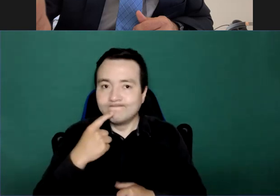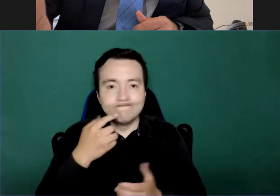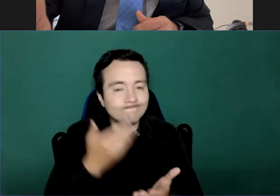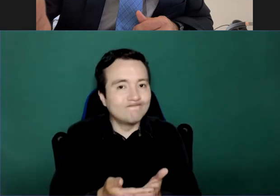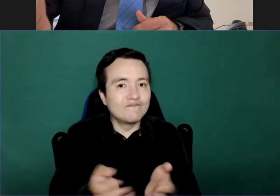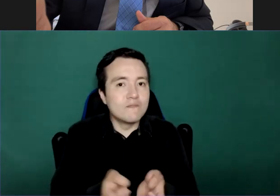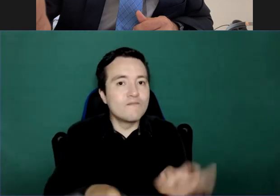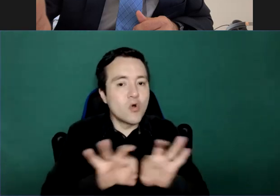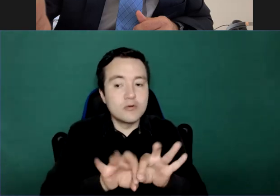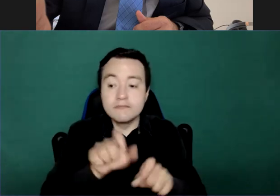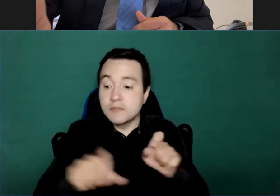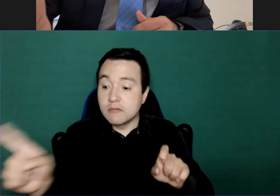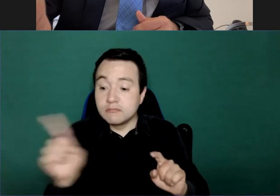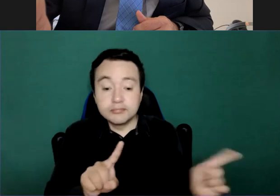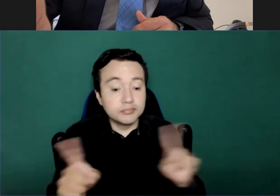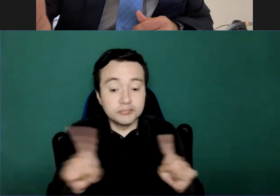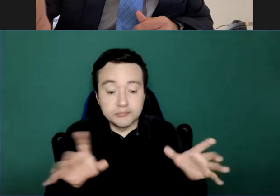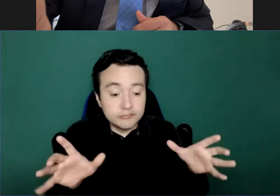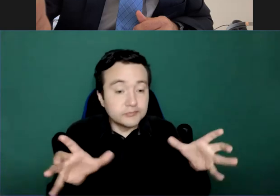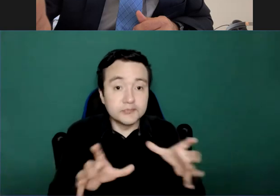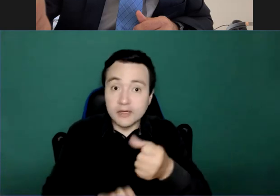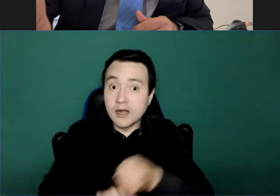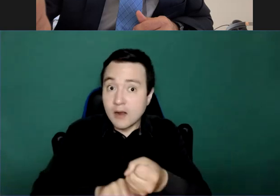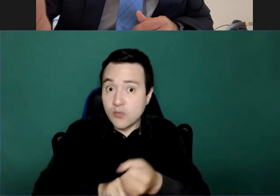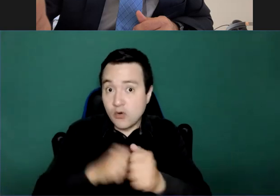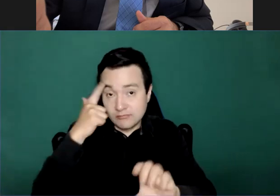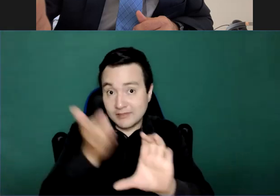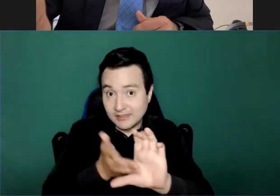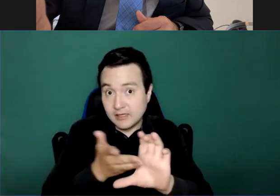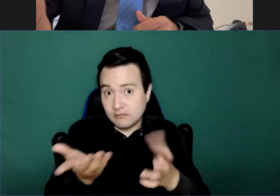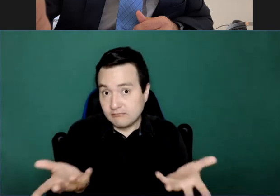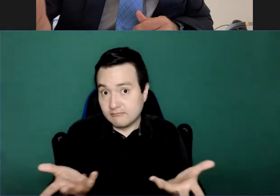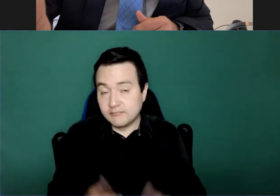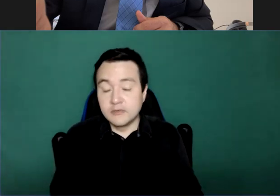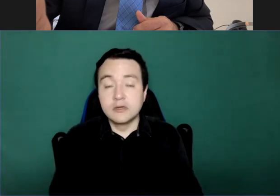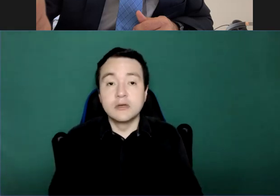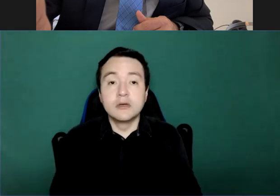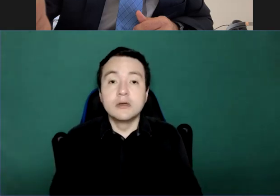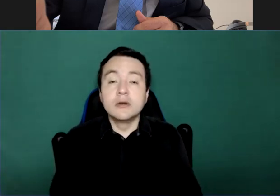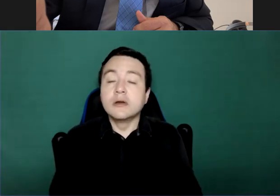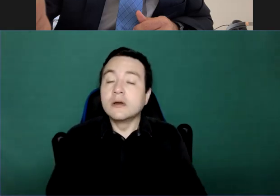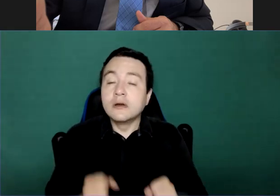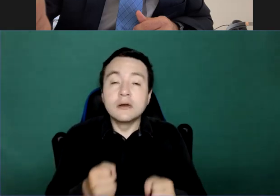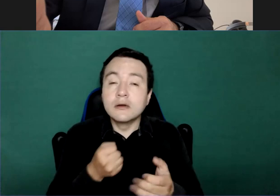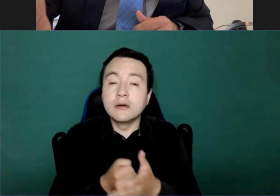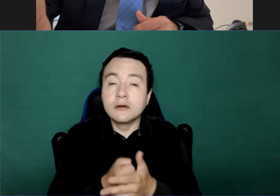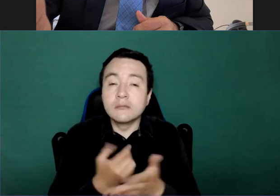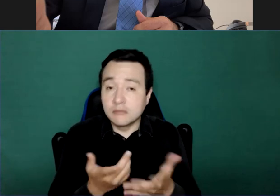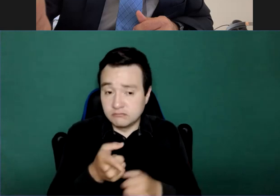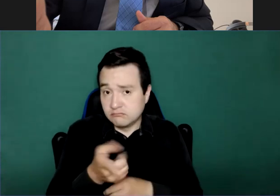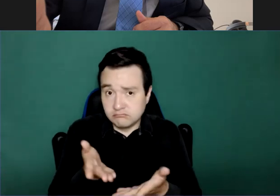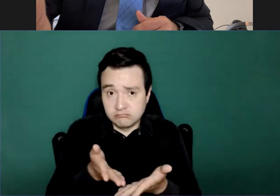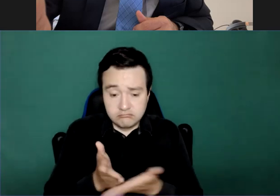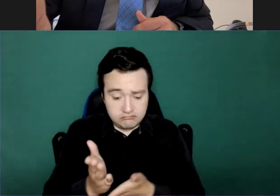unequivocally reiterated the key relevance of mental health as a human right, and all must have